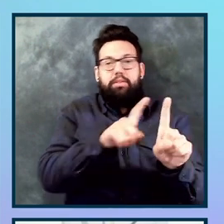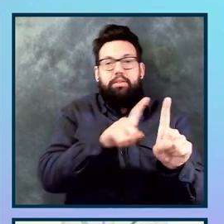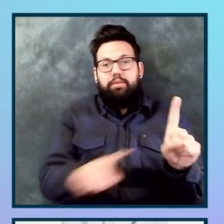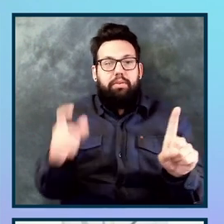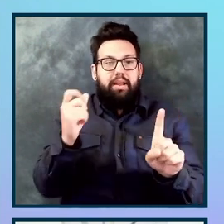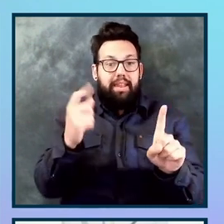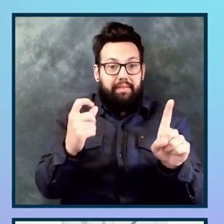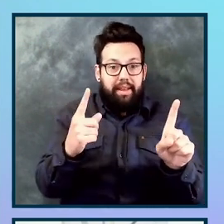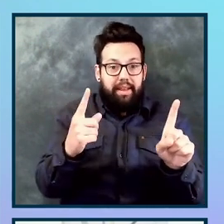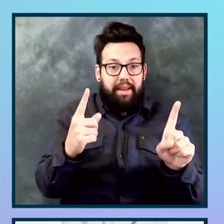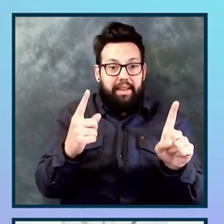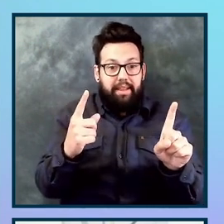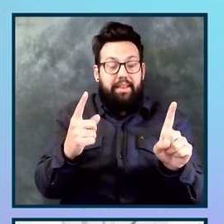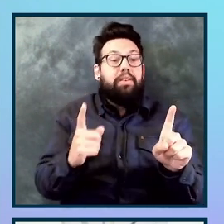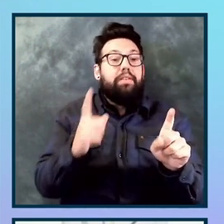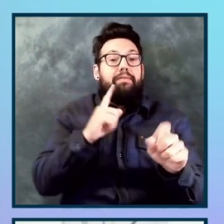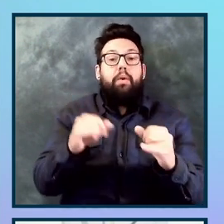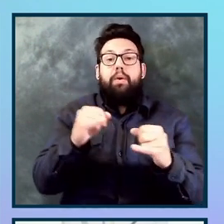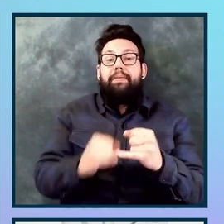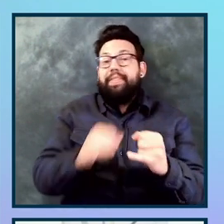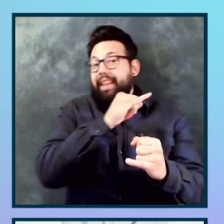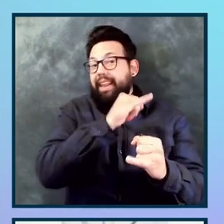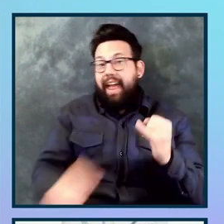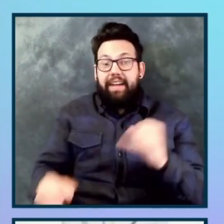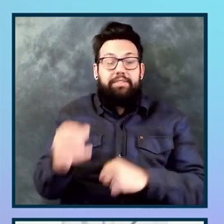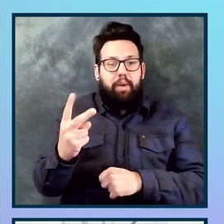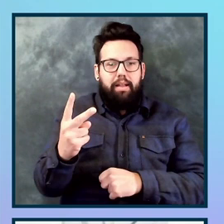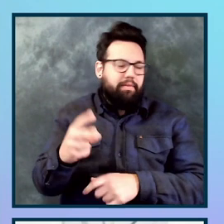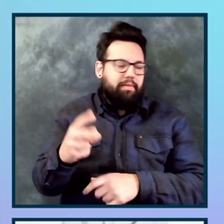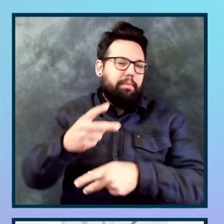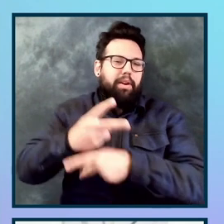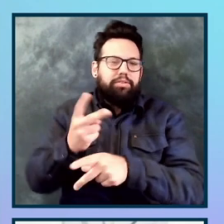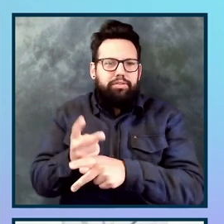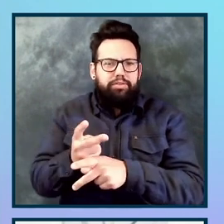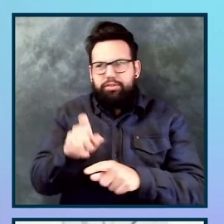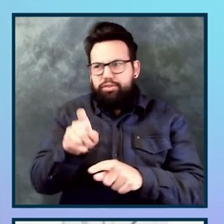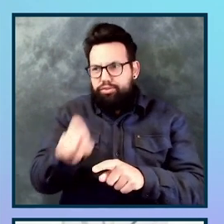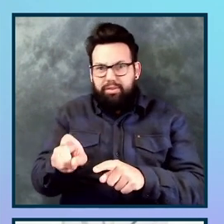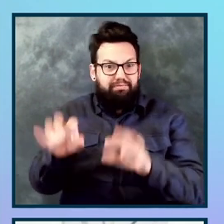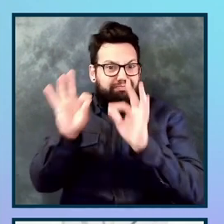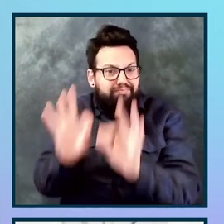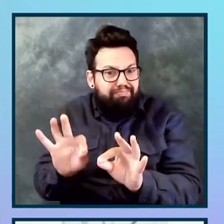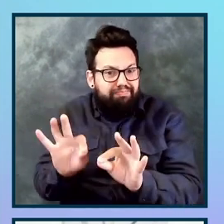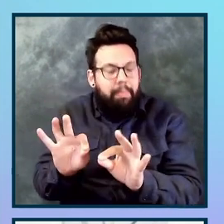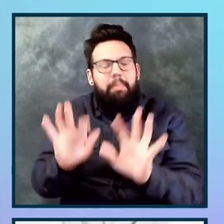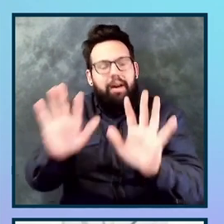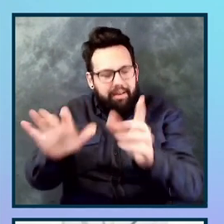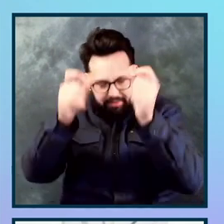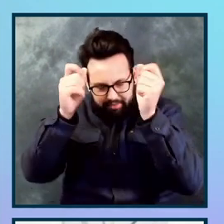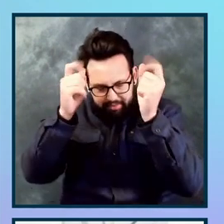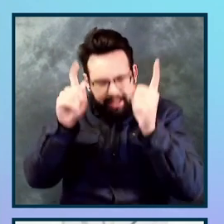in the final production step, but you do need to monitor because sometimes just like, you know, with every,